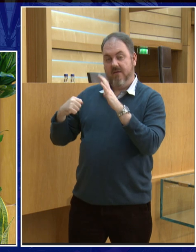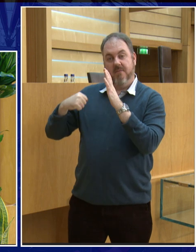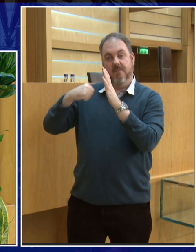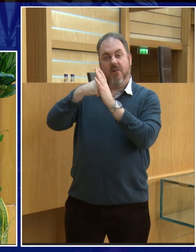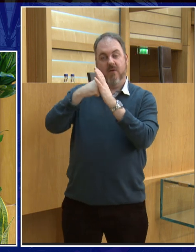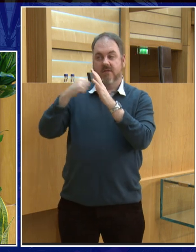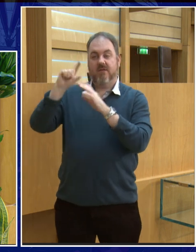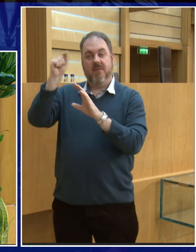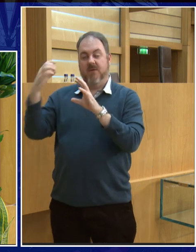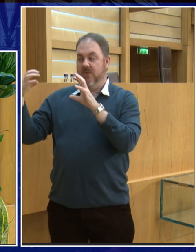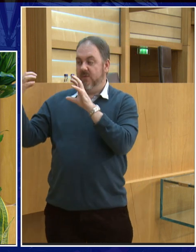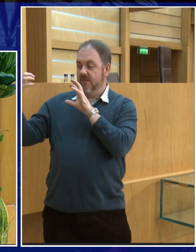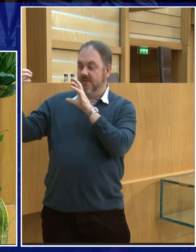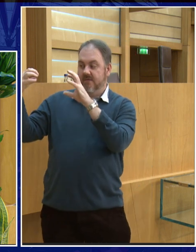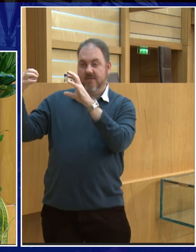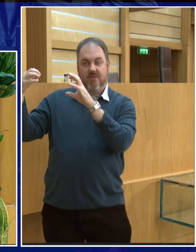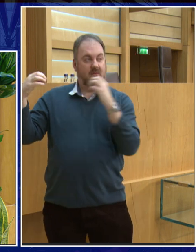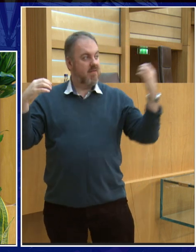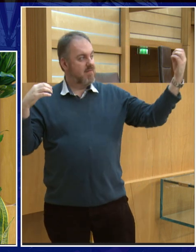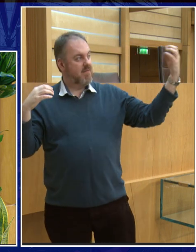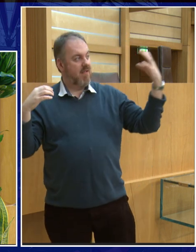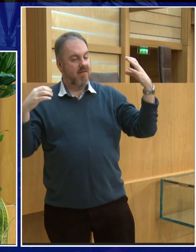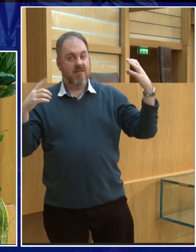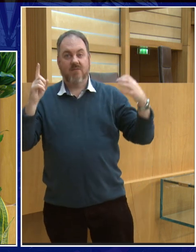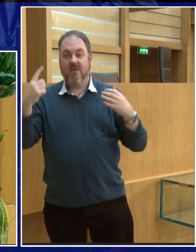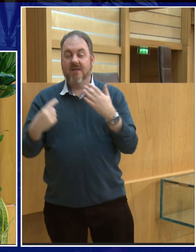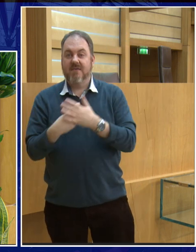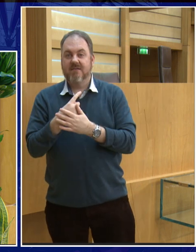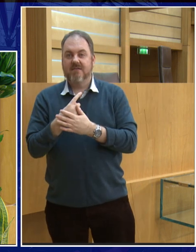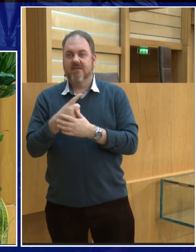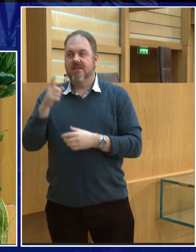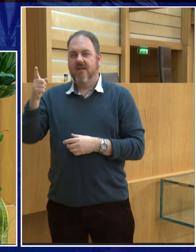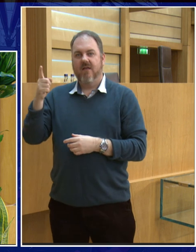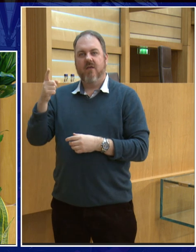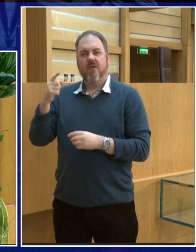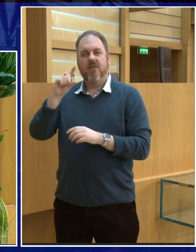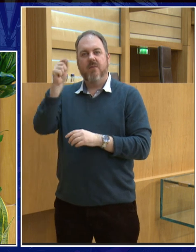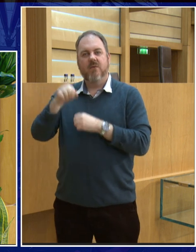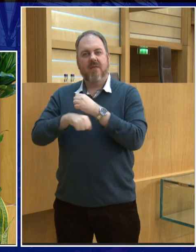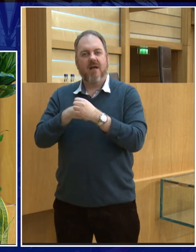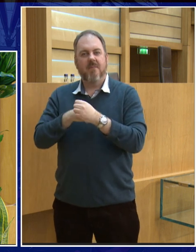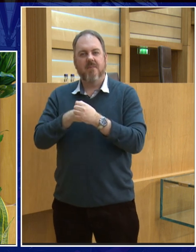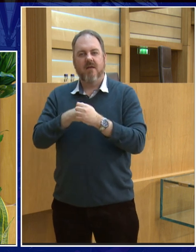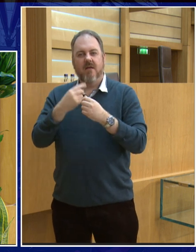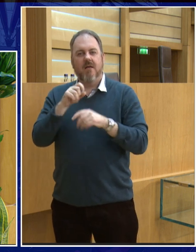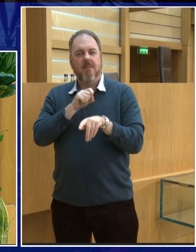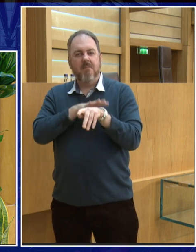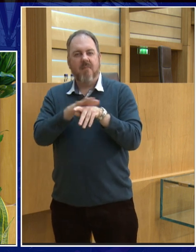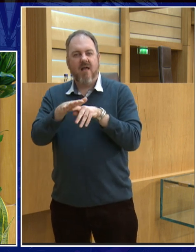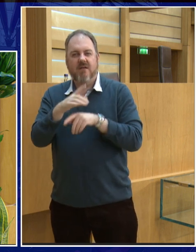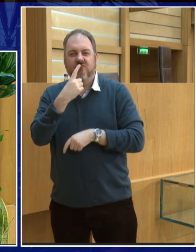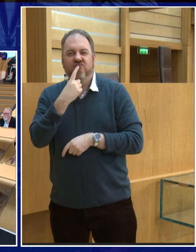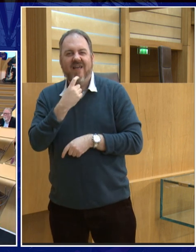for a while. But the Moon doesn't just disappear. What happens is, the Moon goes blood-red. Now, has anyone here seen a lunar eclipse?